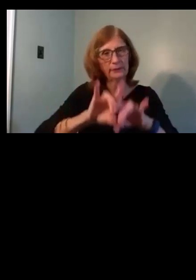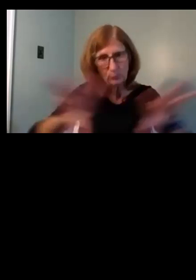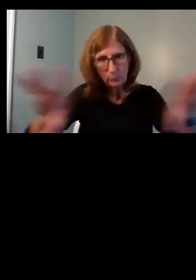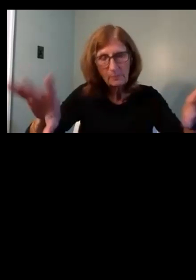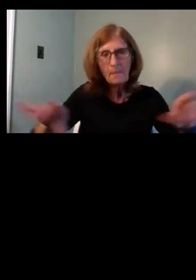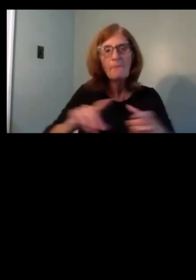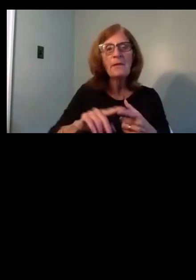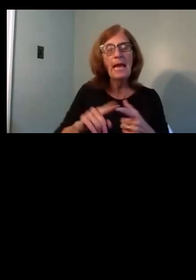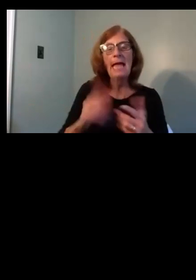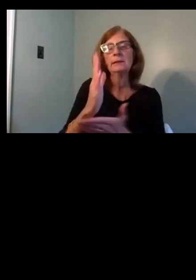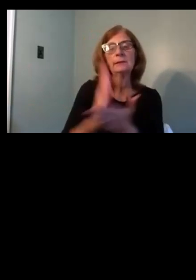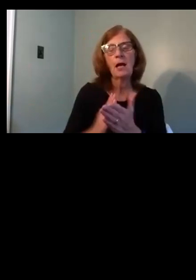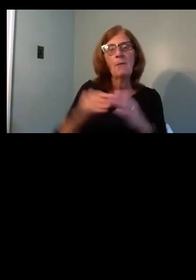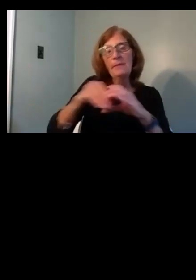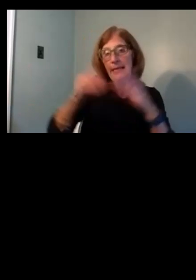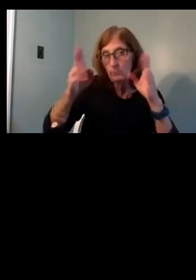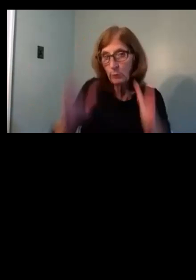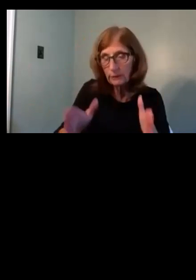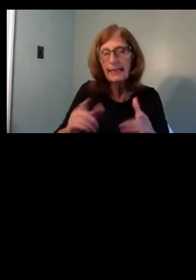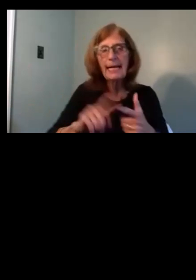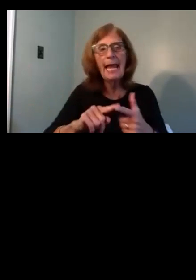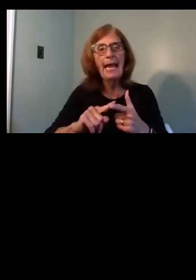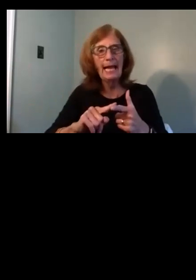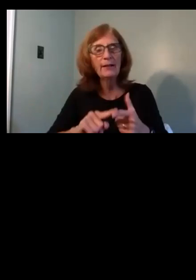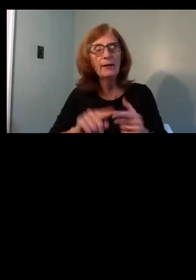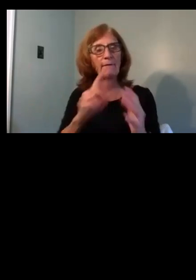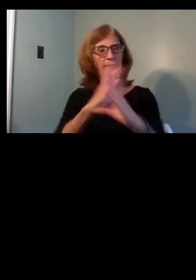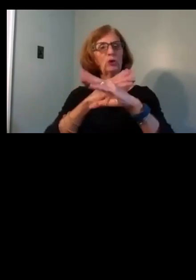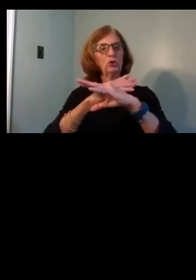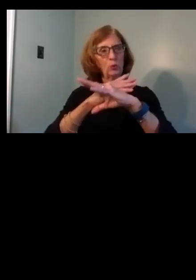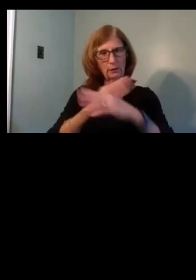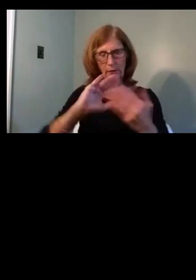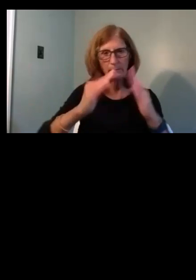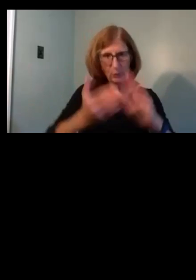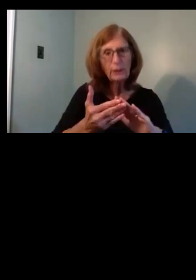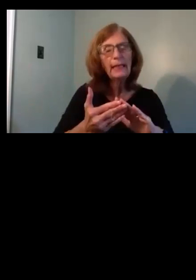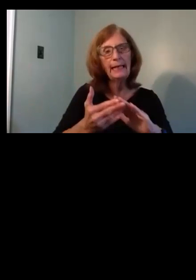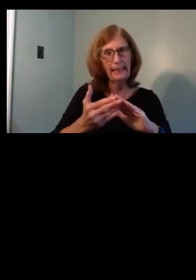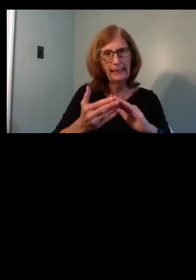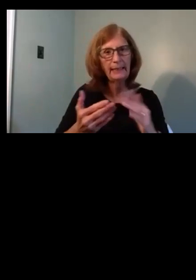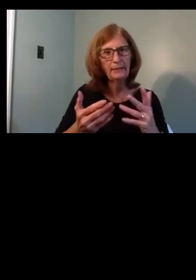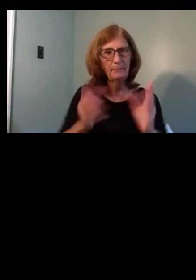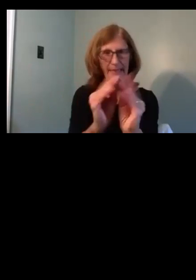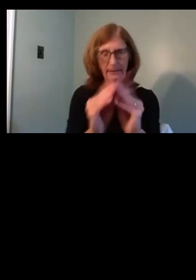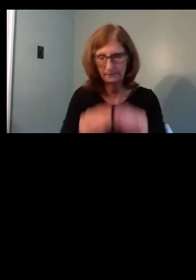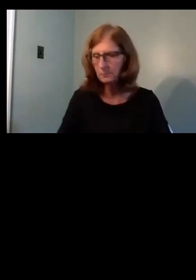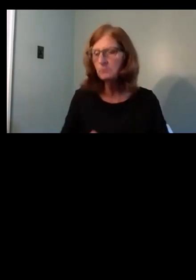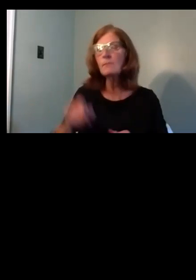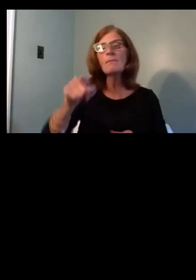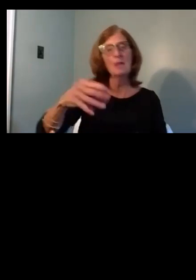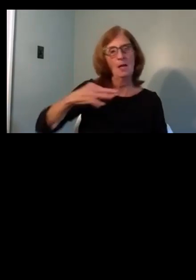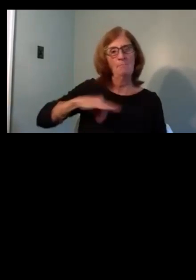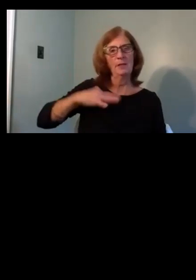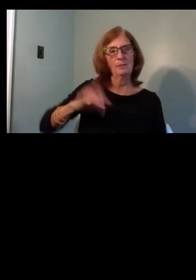and limited in-person outreach and virtual community presentations to promote the survey. Pittsburgh United hosted two